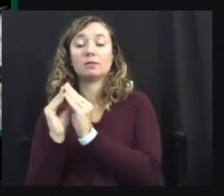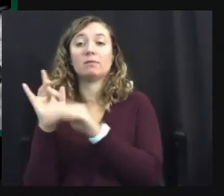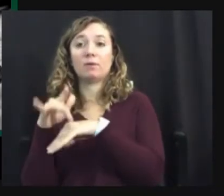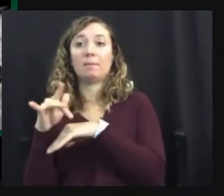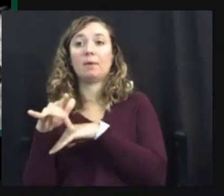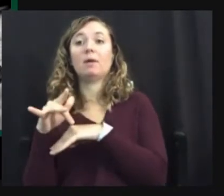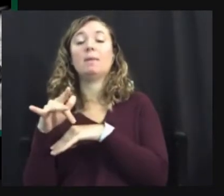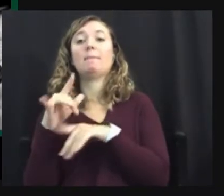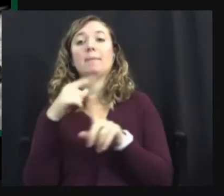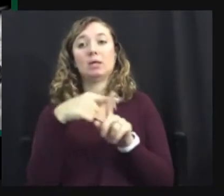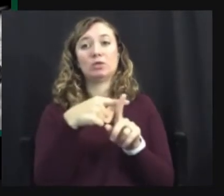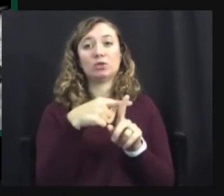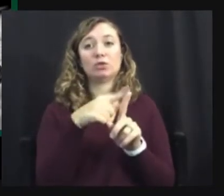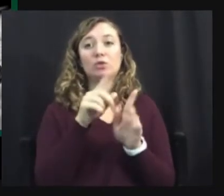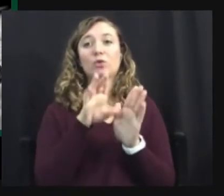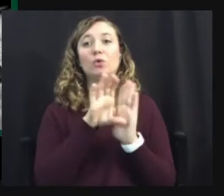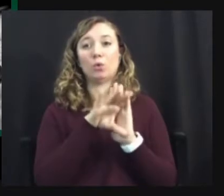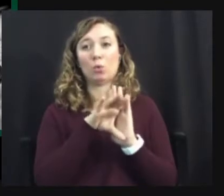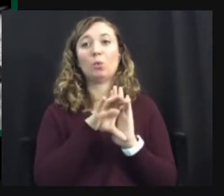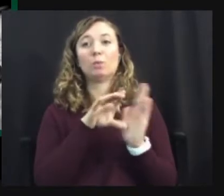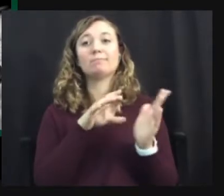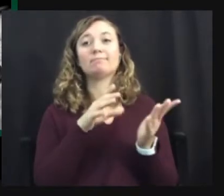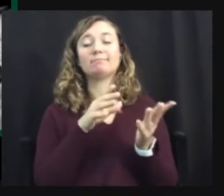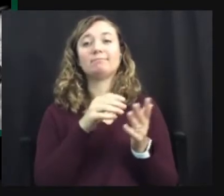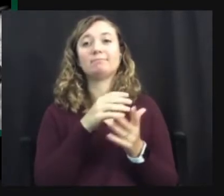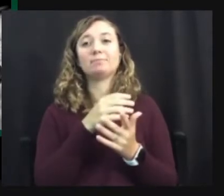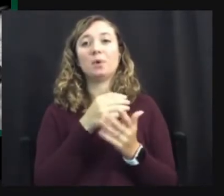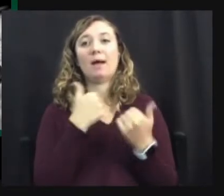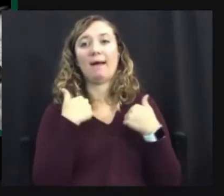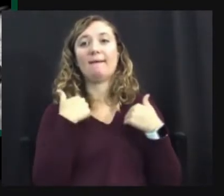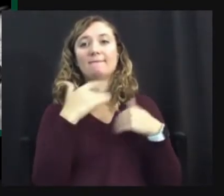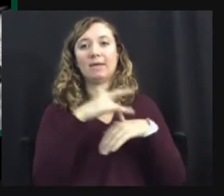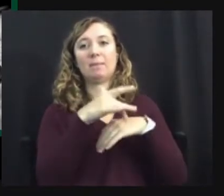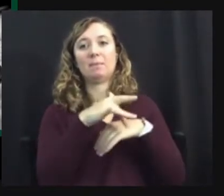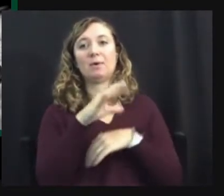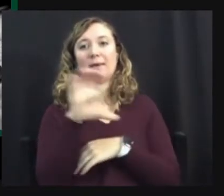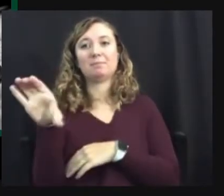available. So I apologize for that inconvenience. Um,